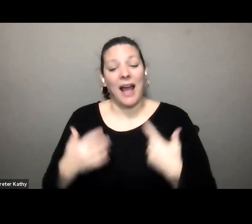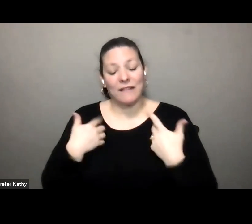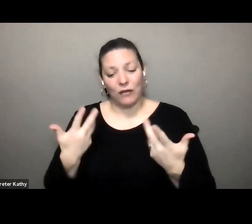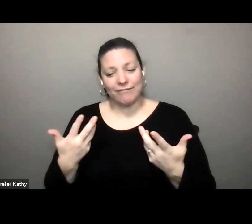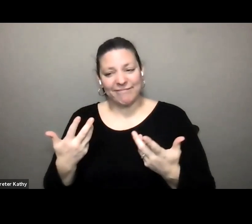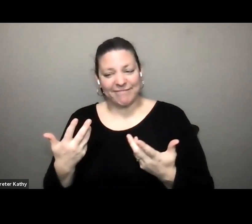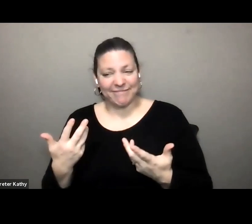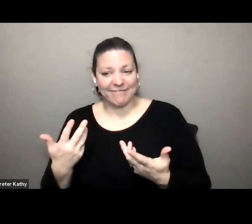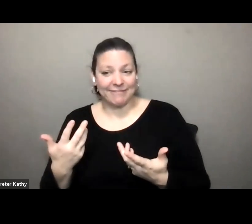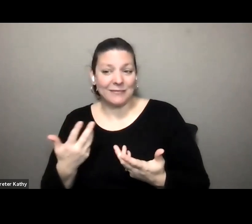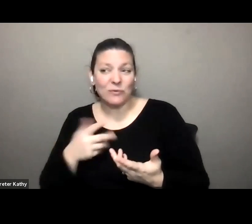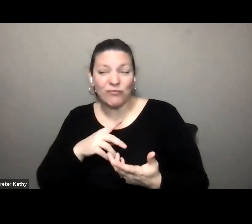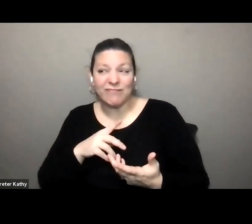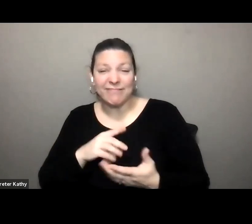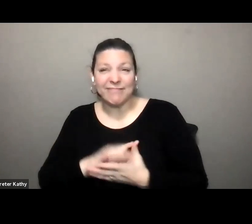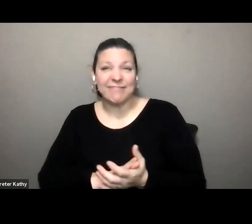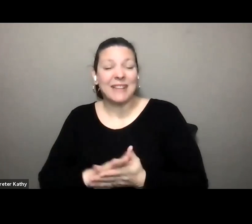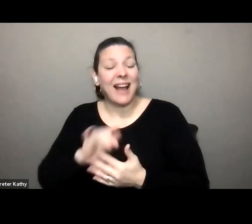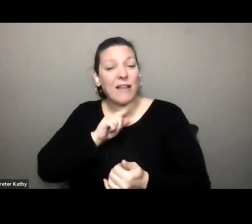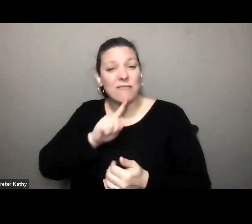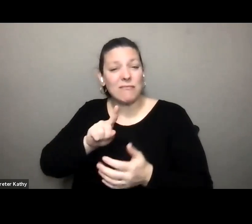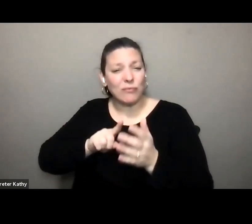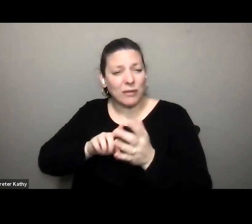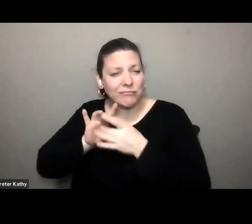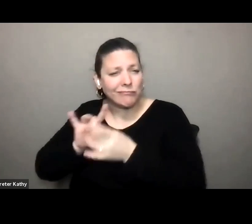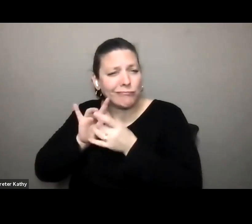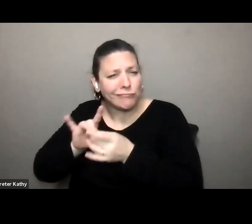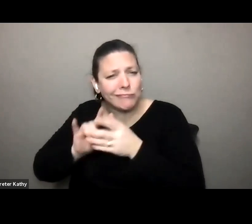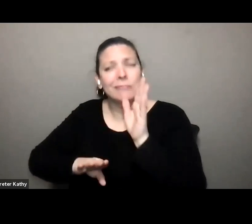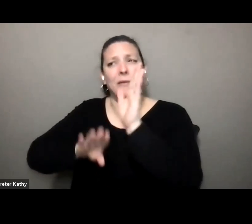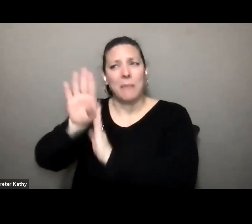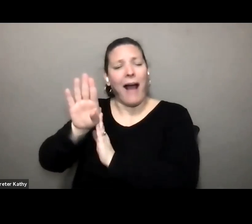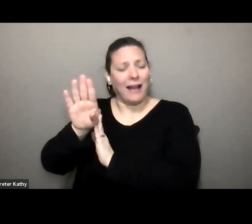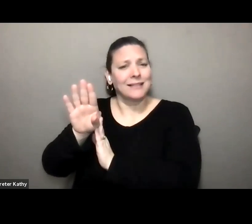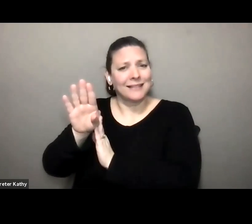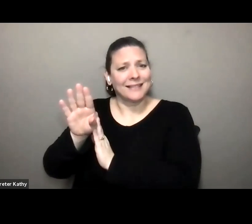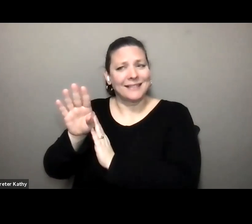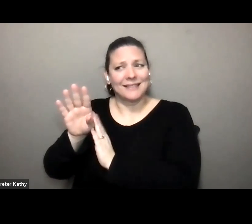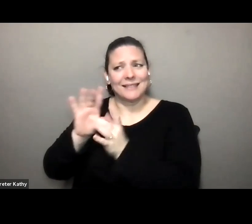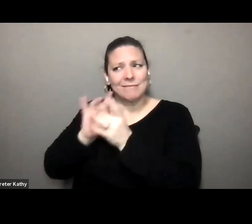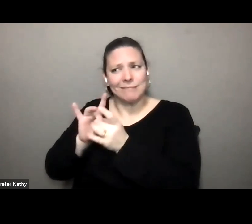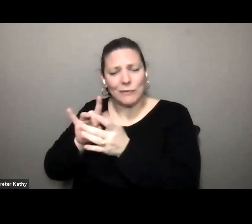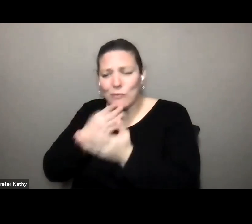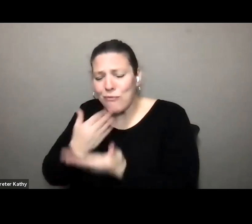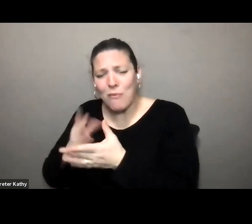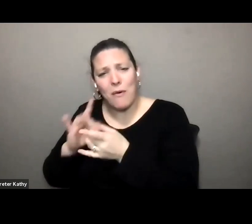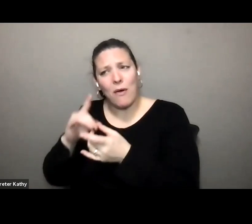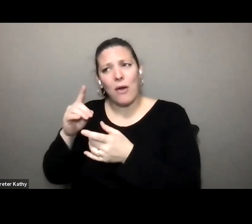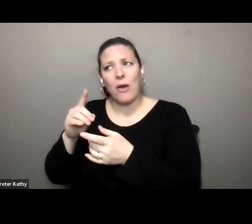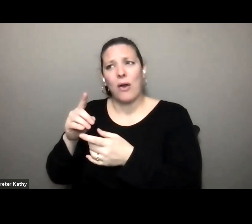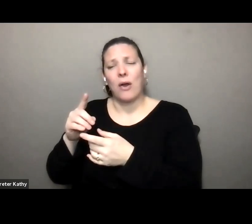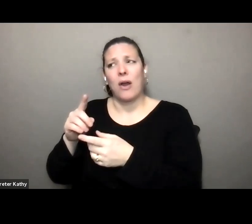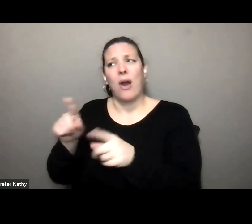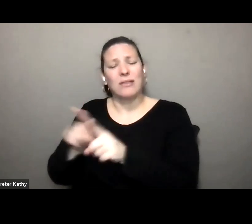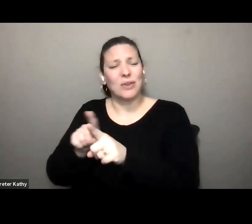a very close bond to um to my feeling of independence when taking